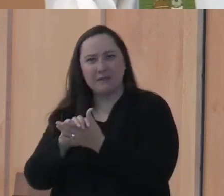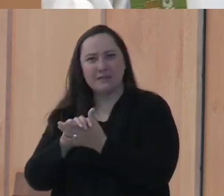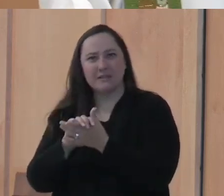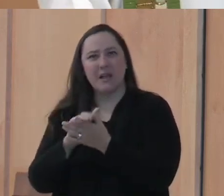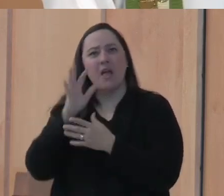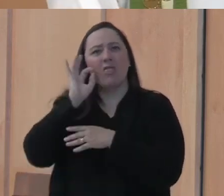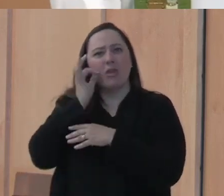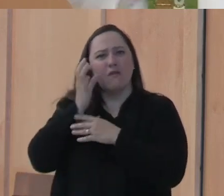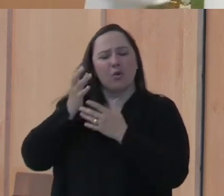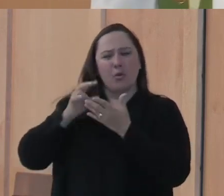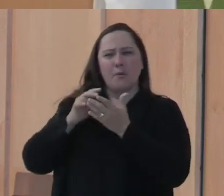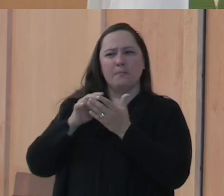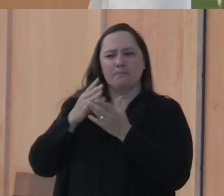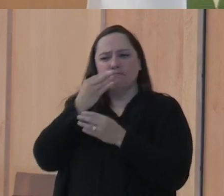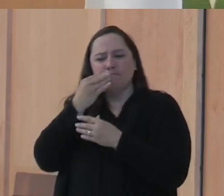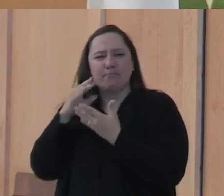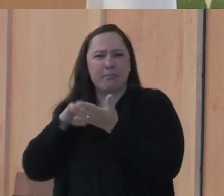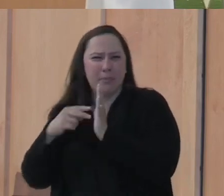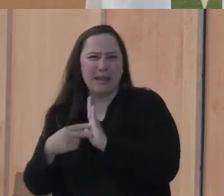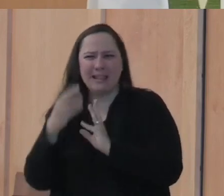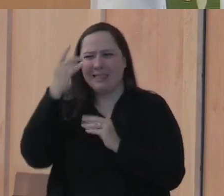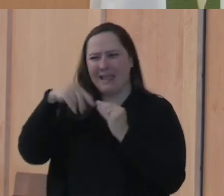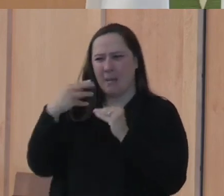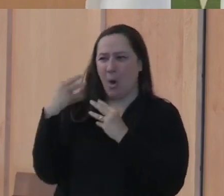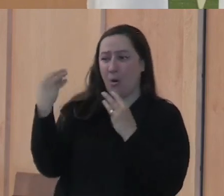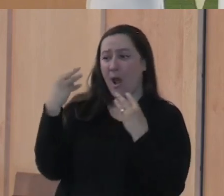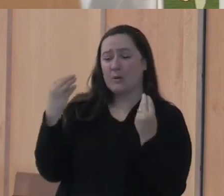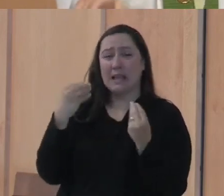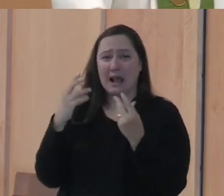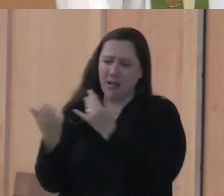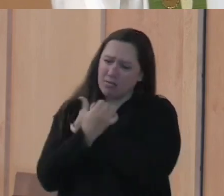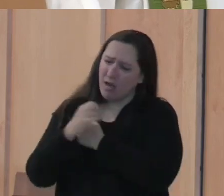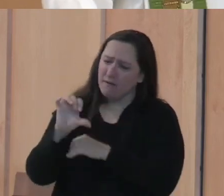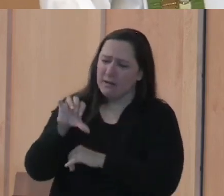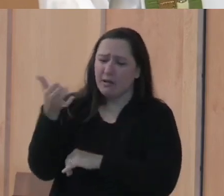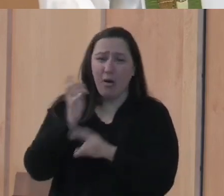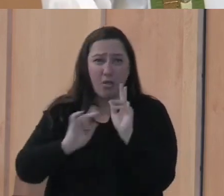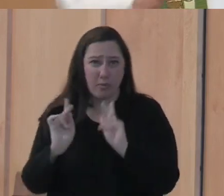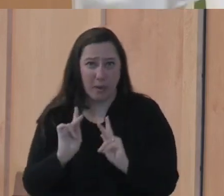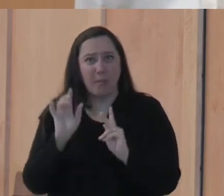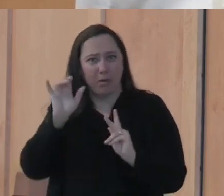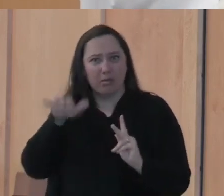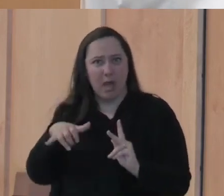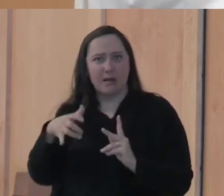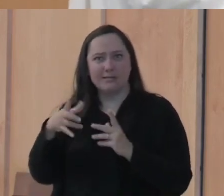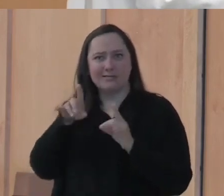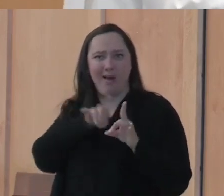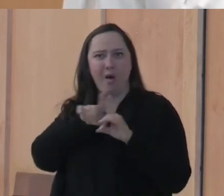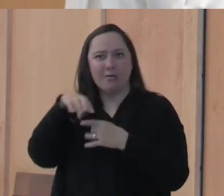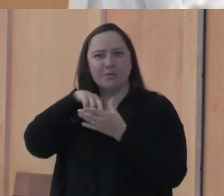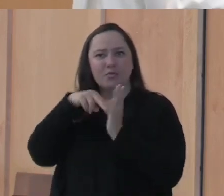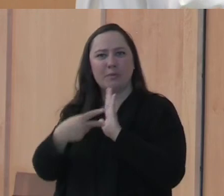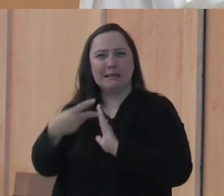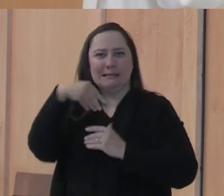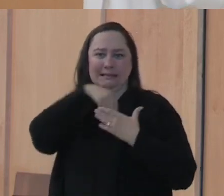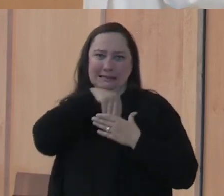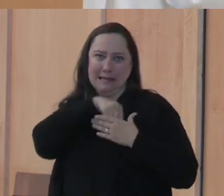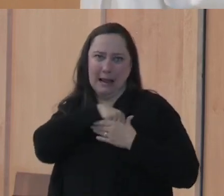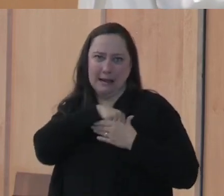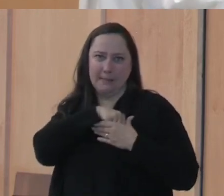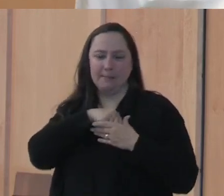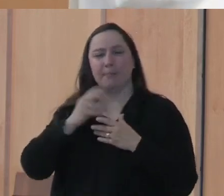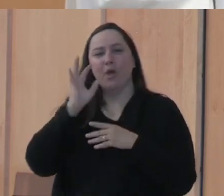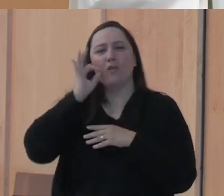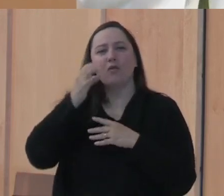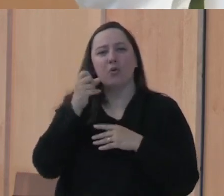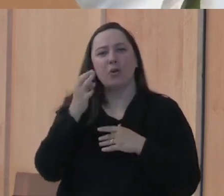there, don't just think about stuff on the outside where you love other people. That's also the stuff on the inside where the